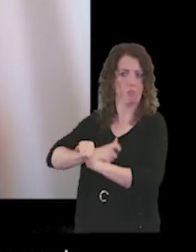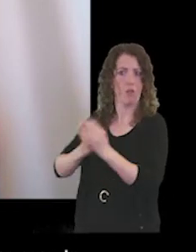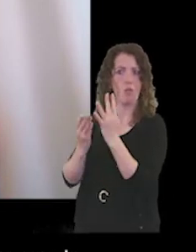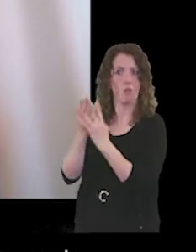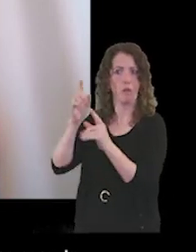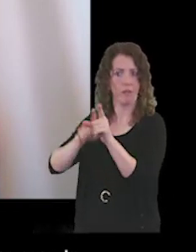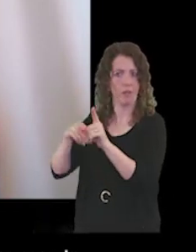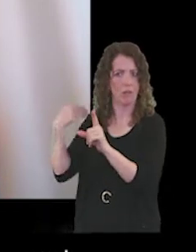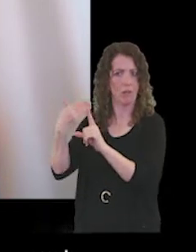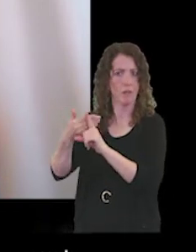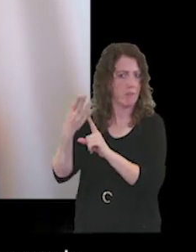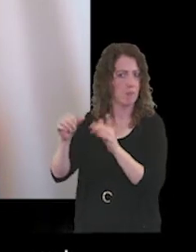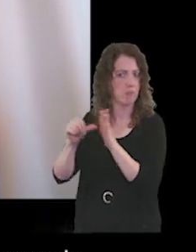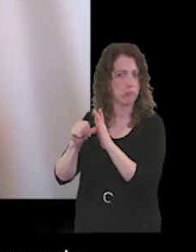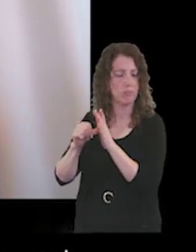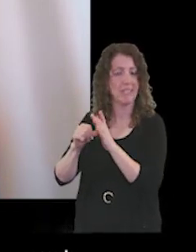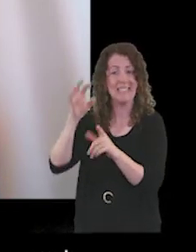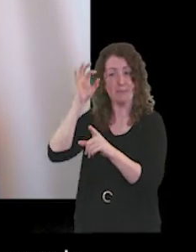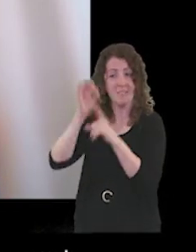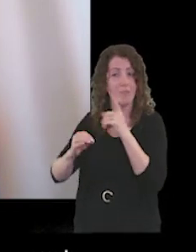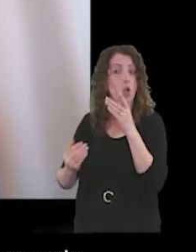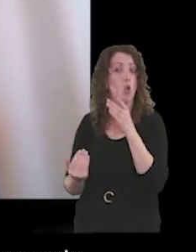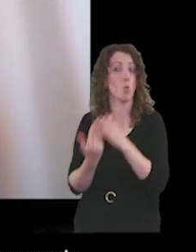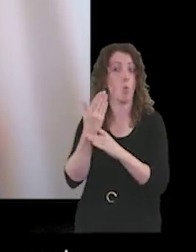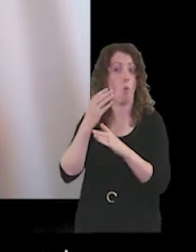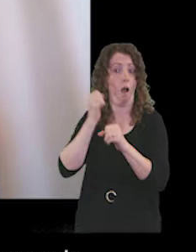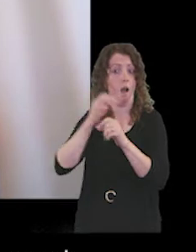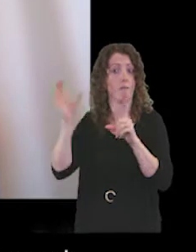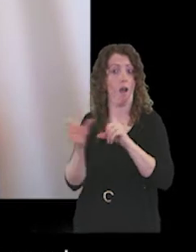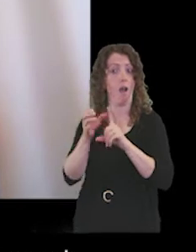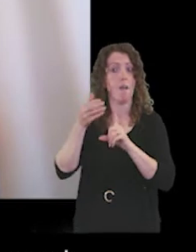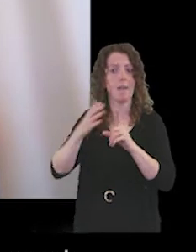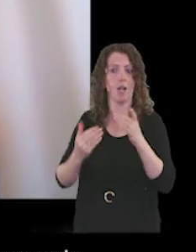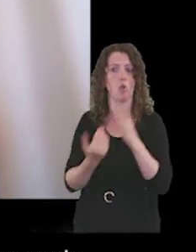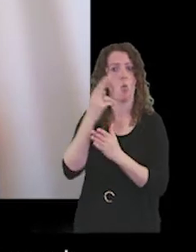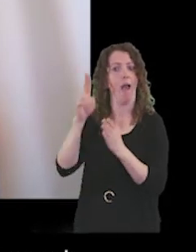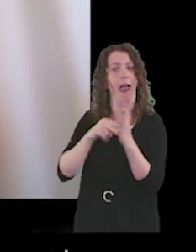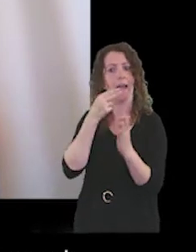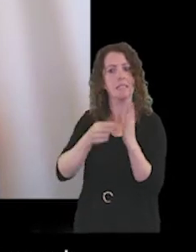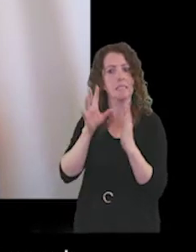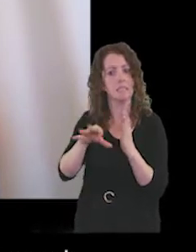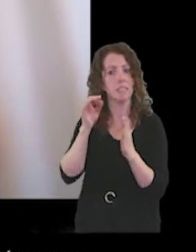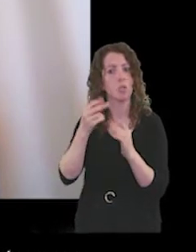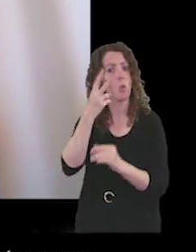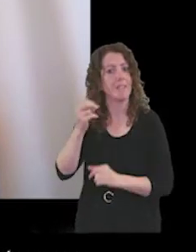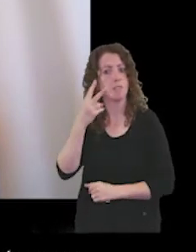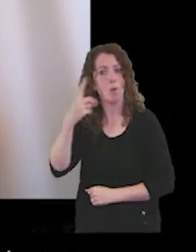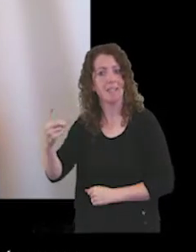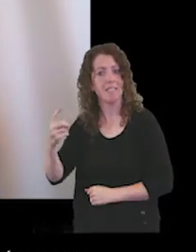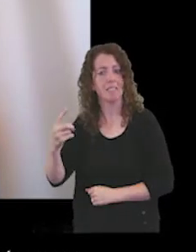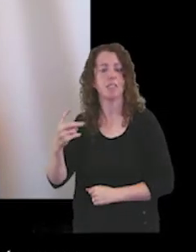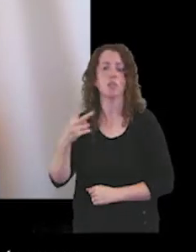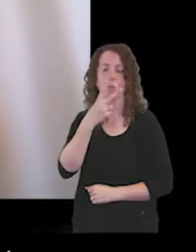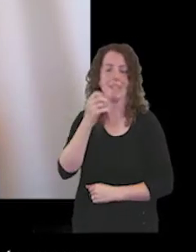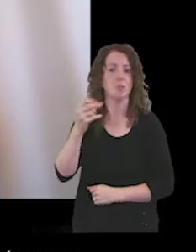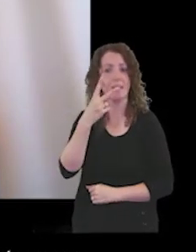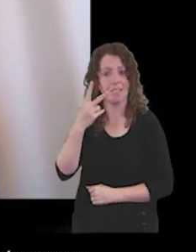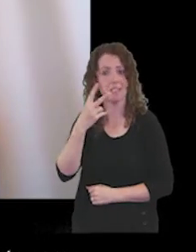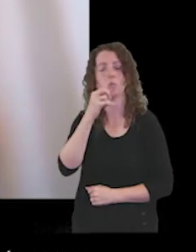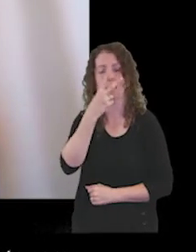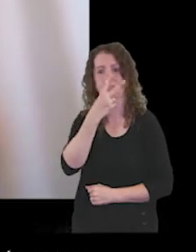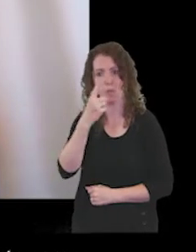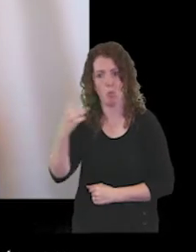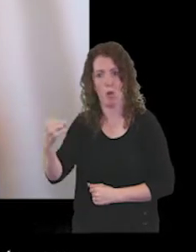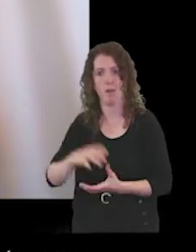In particular, Governors who were newly elected in 2020 and 2021, as they have had only a partial opportunity